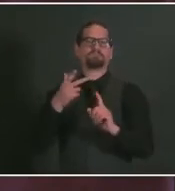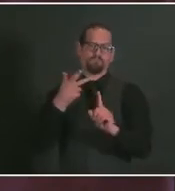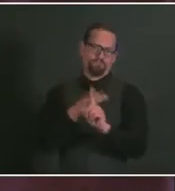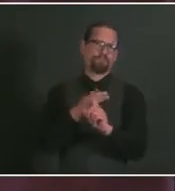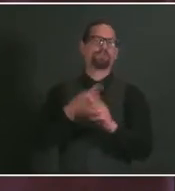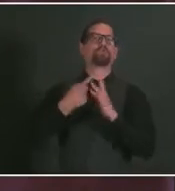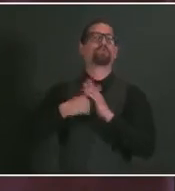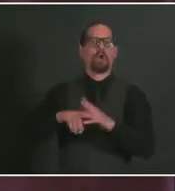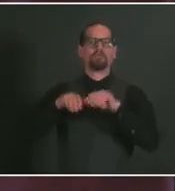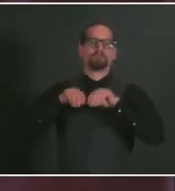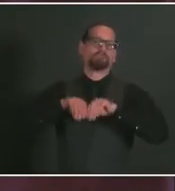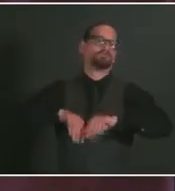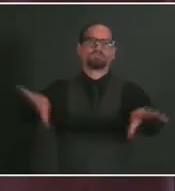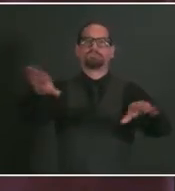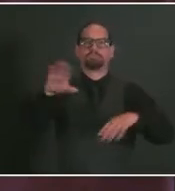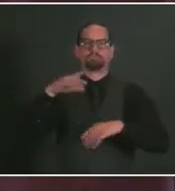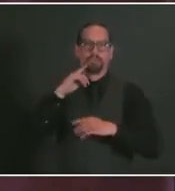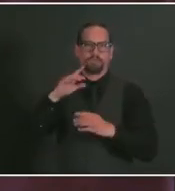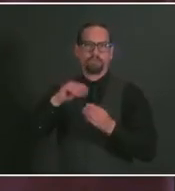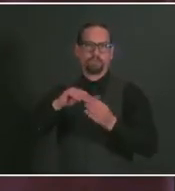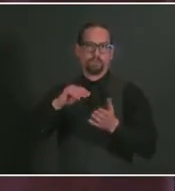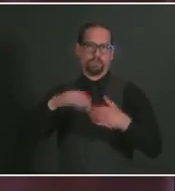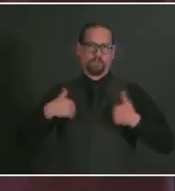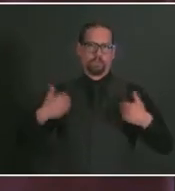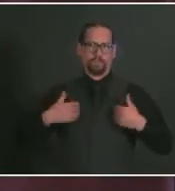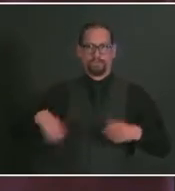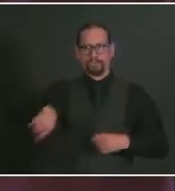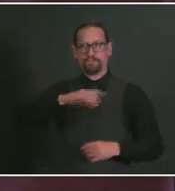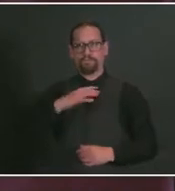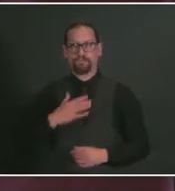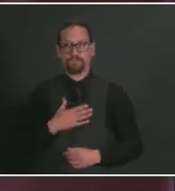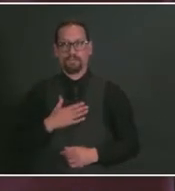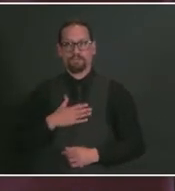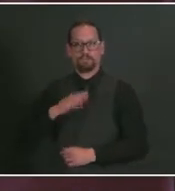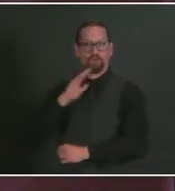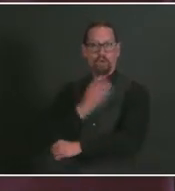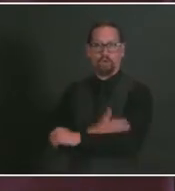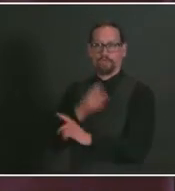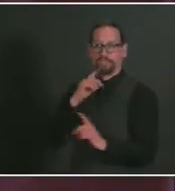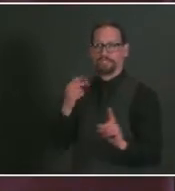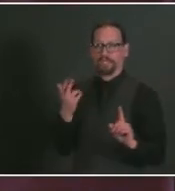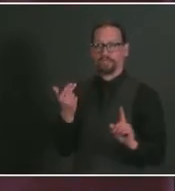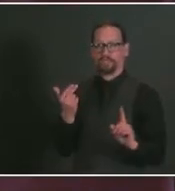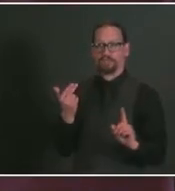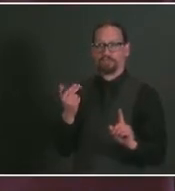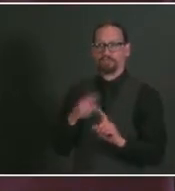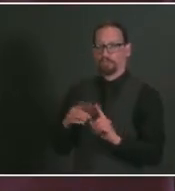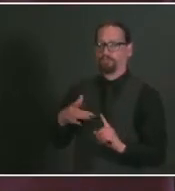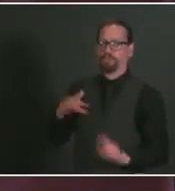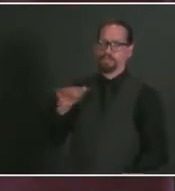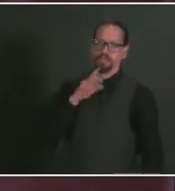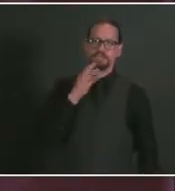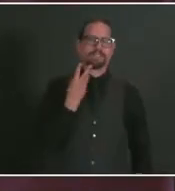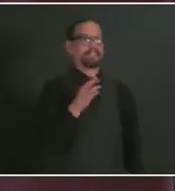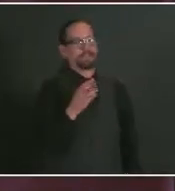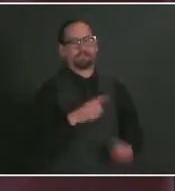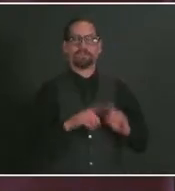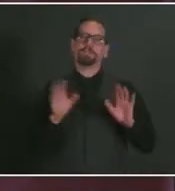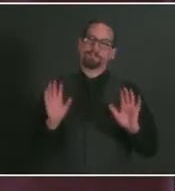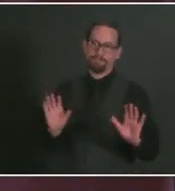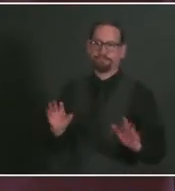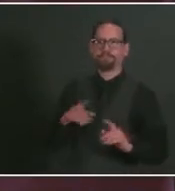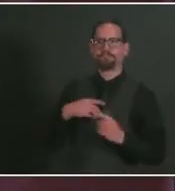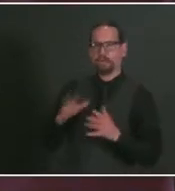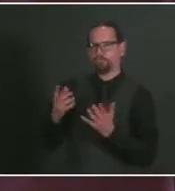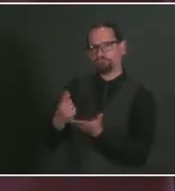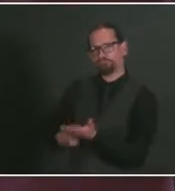who's 13, 13 going on 16 at this point, but we've talked about it, and she wants to get vaccinated, and I'm excited to get my kids vaccinated when